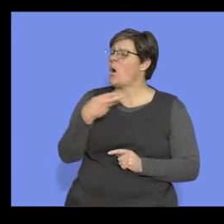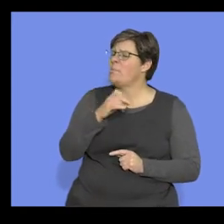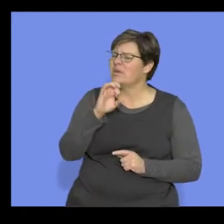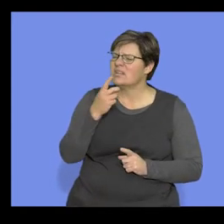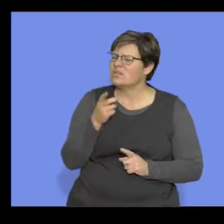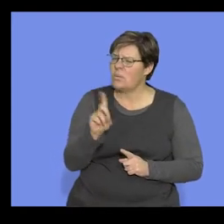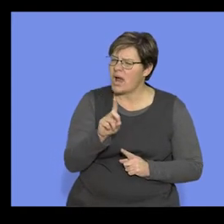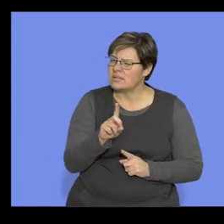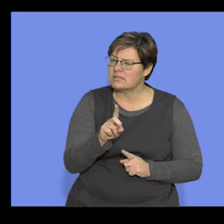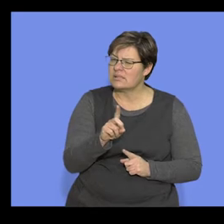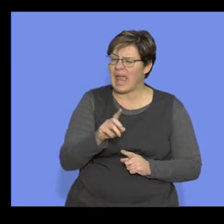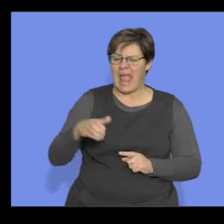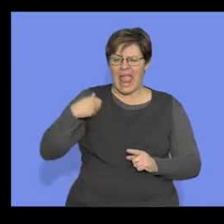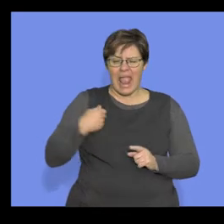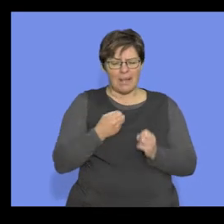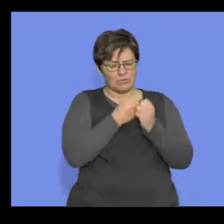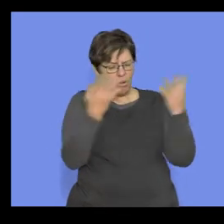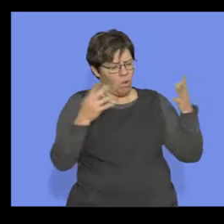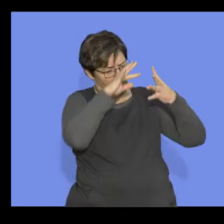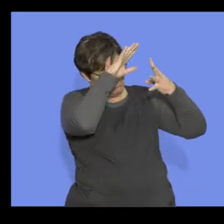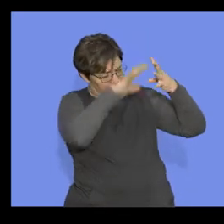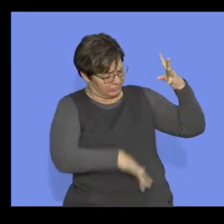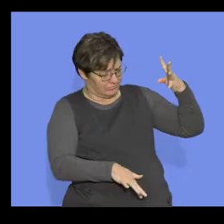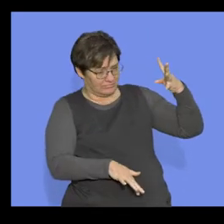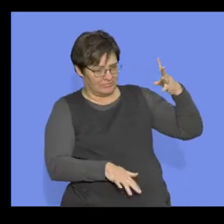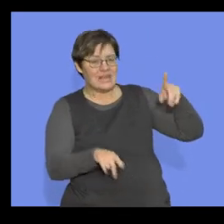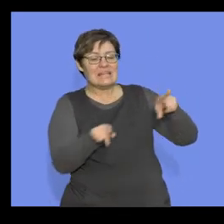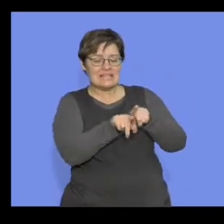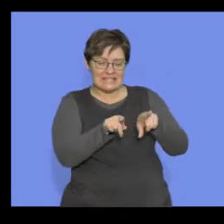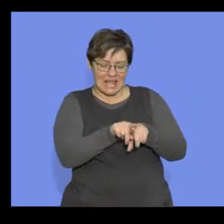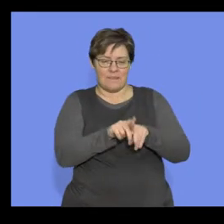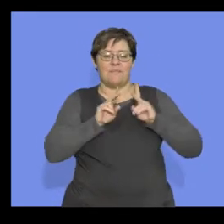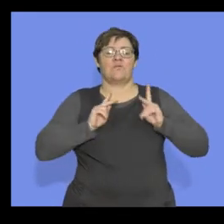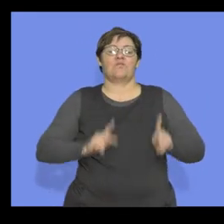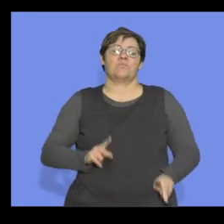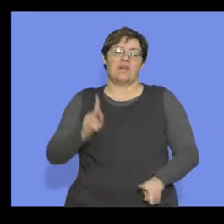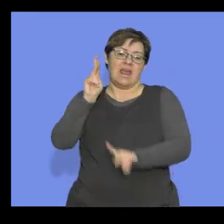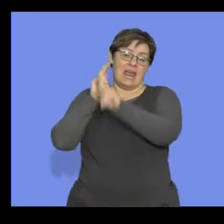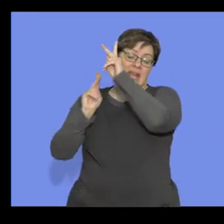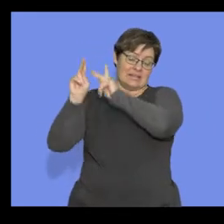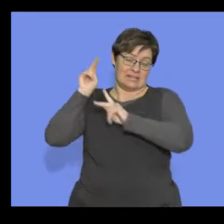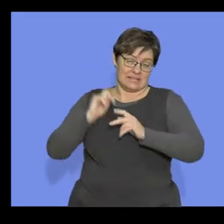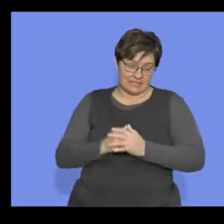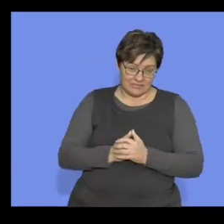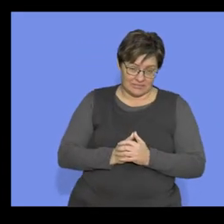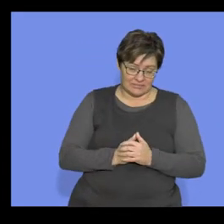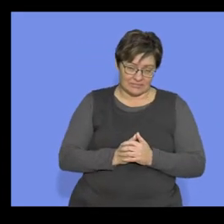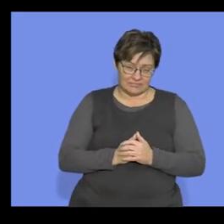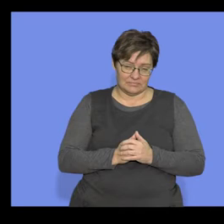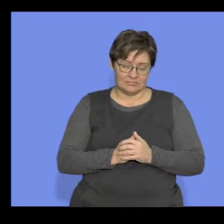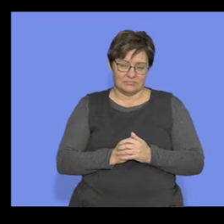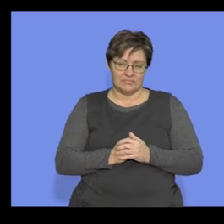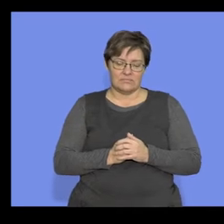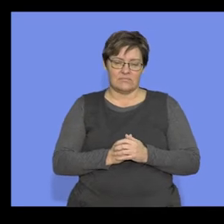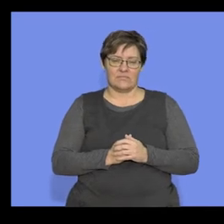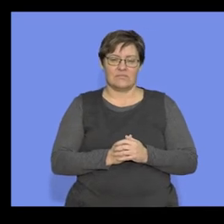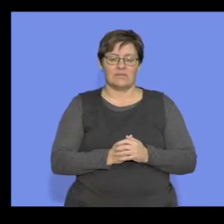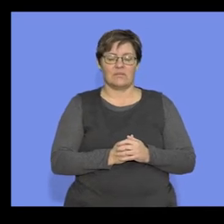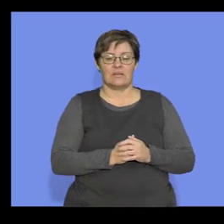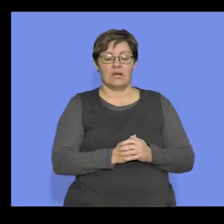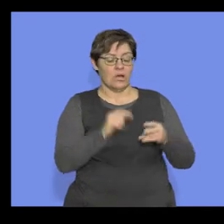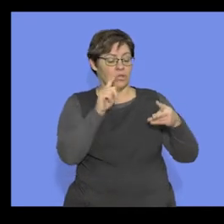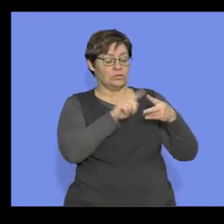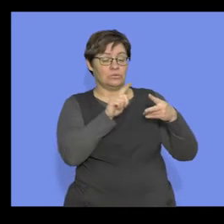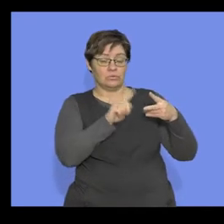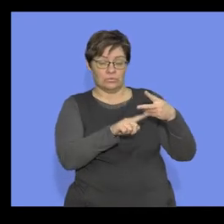again? All of the great apes, all right, and the human ancestors. Next question, name two